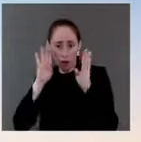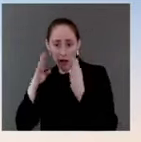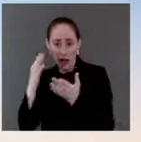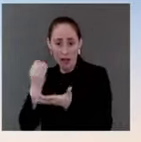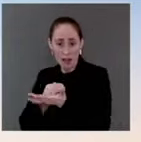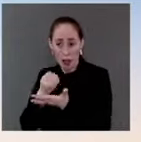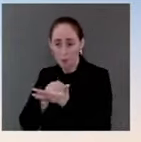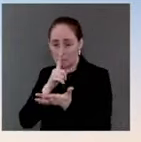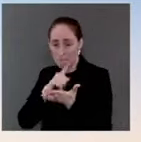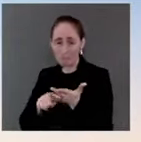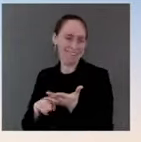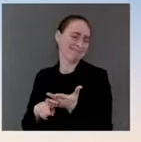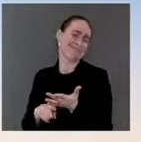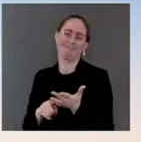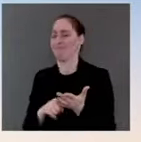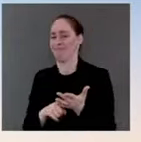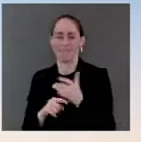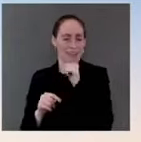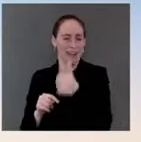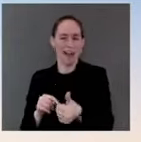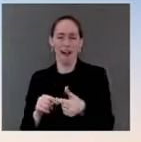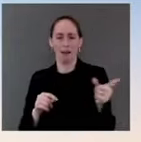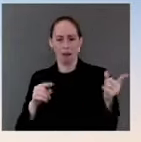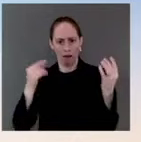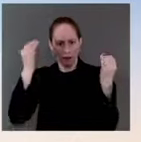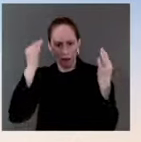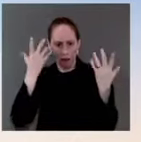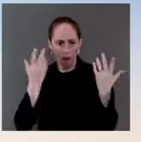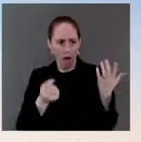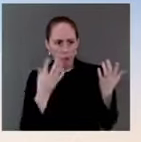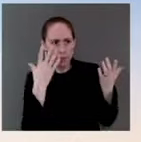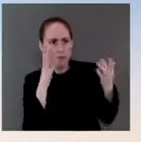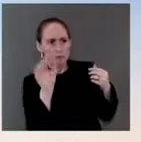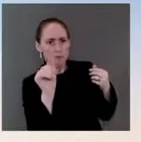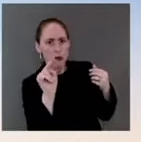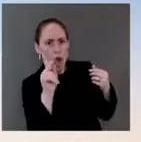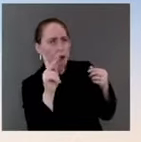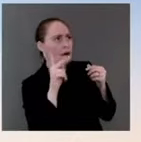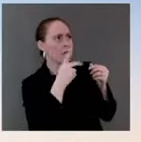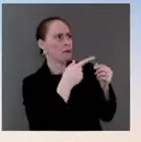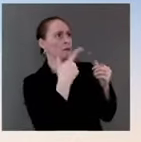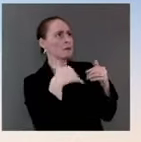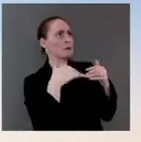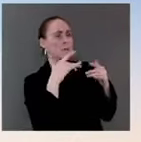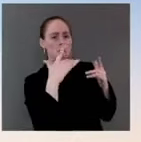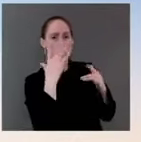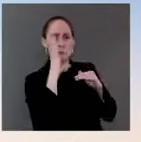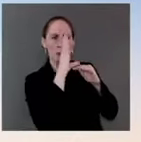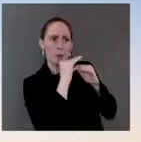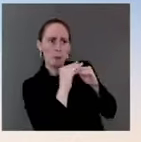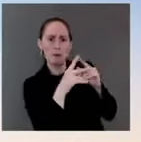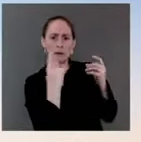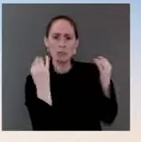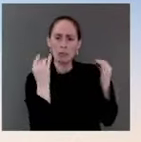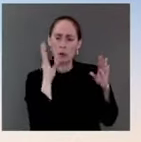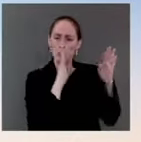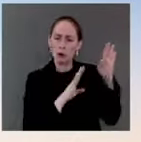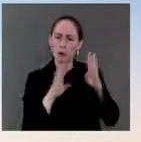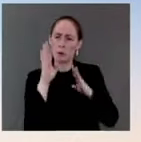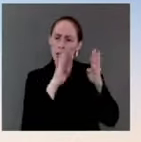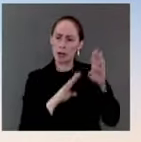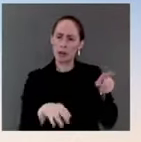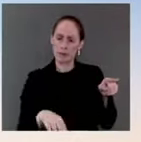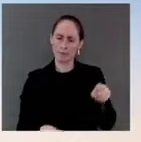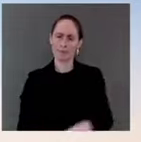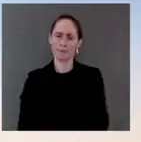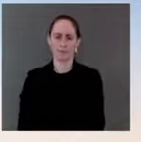has a plan to address that. So actually, for us, politically, arguing we're going to bring down the cost of childcare, we're going to bring down the cost